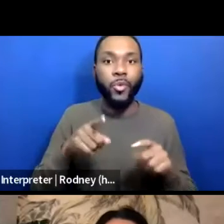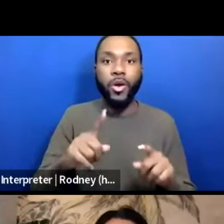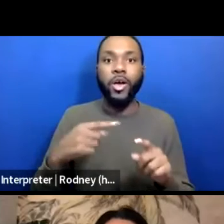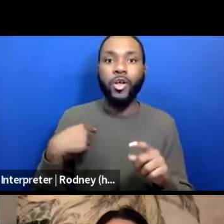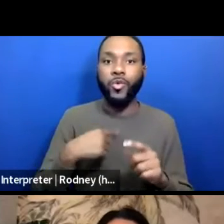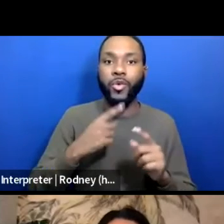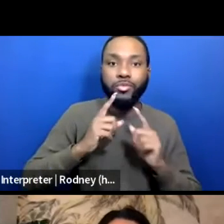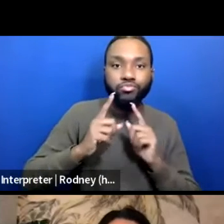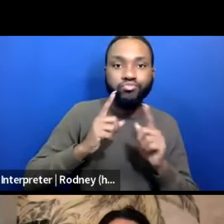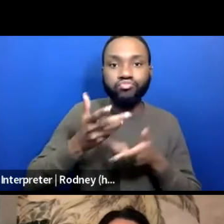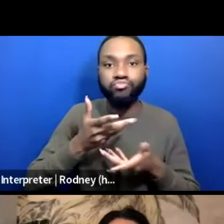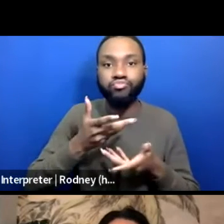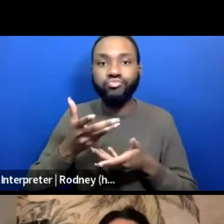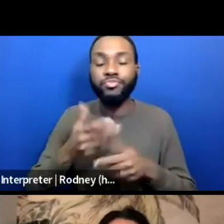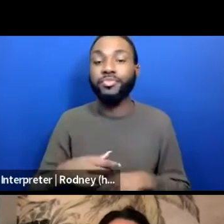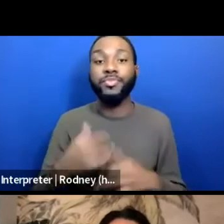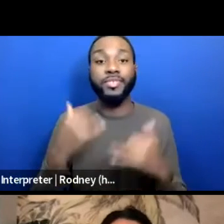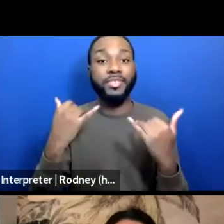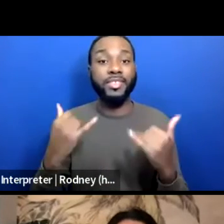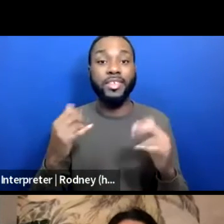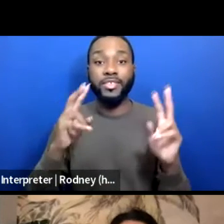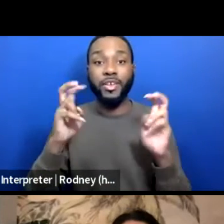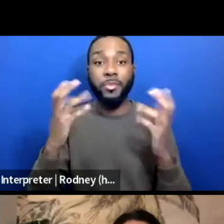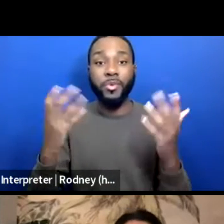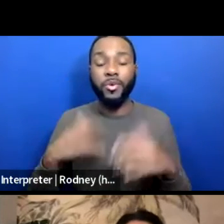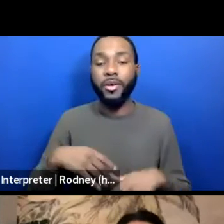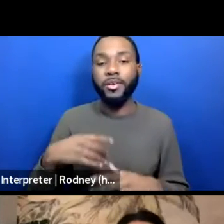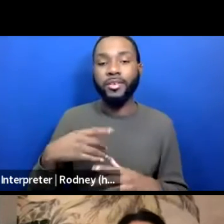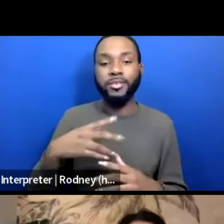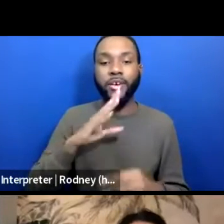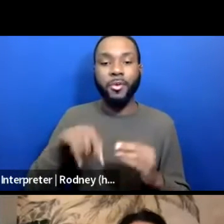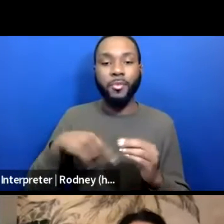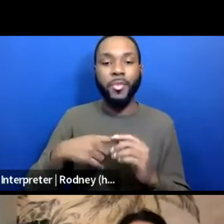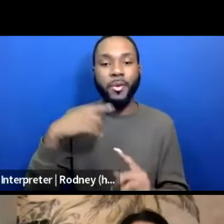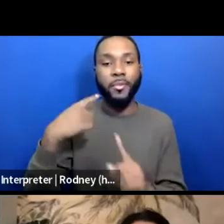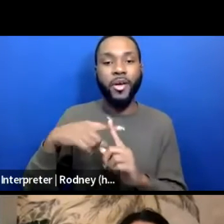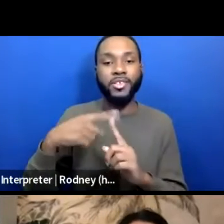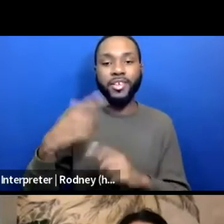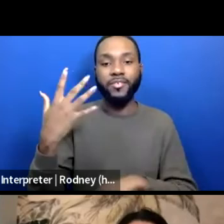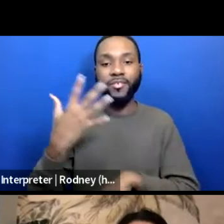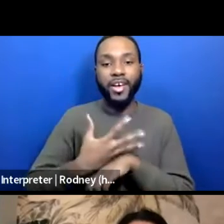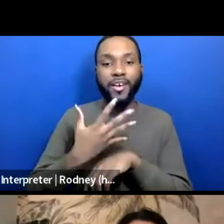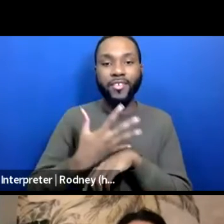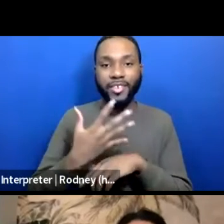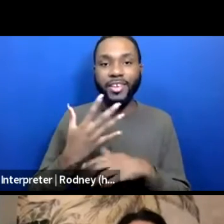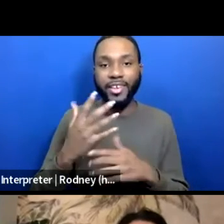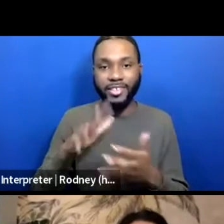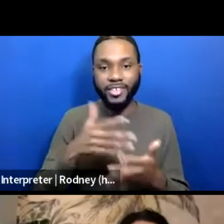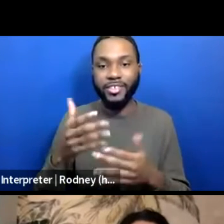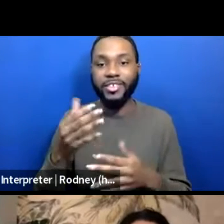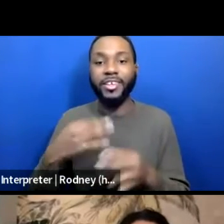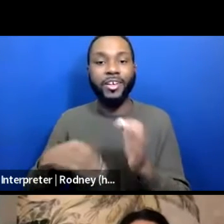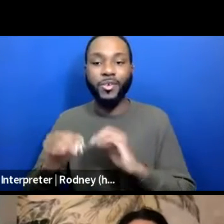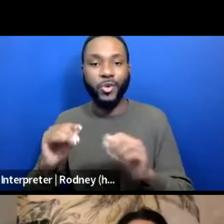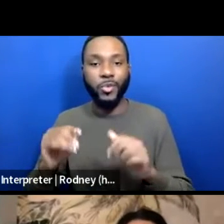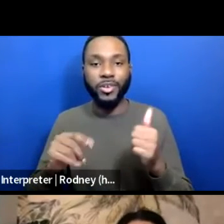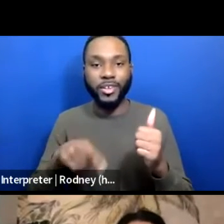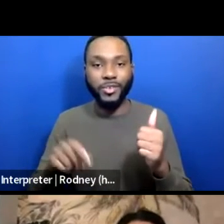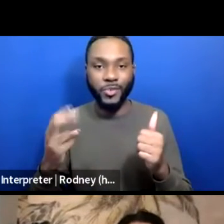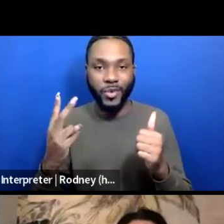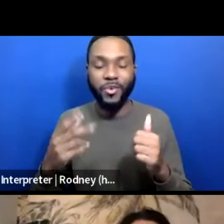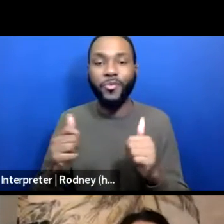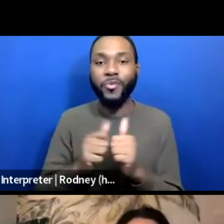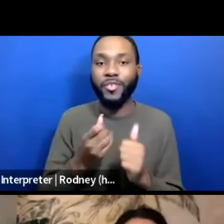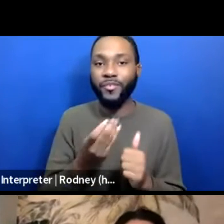today we're talking about positive five-day scheduling and no more 10 out of 12s with three of my favorite human beings